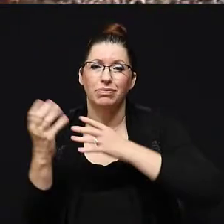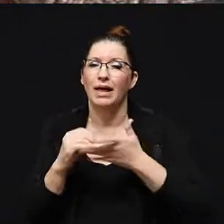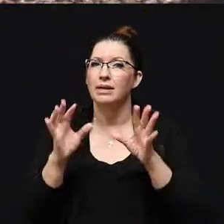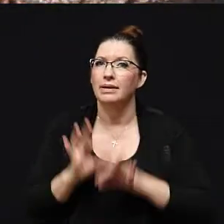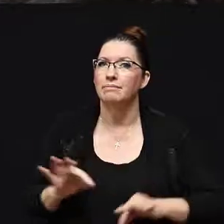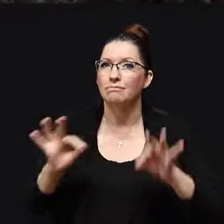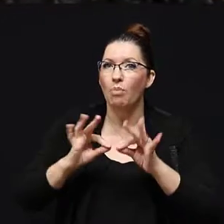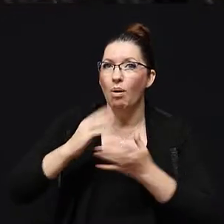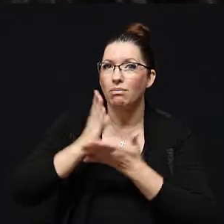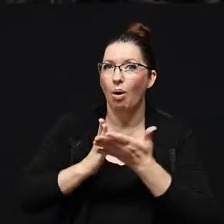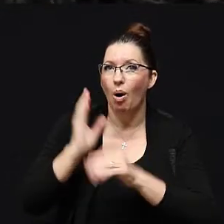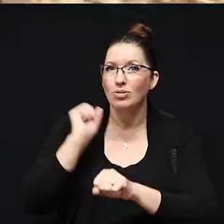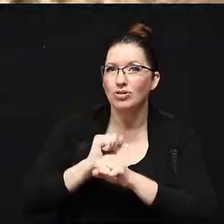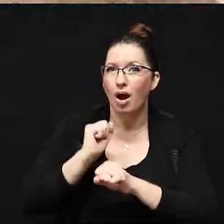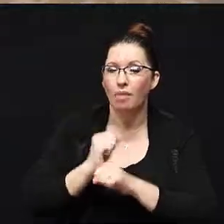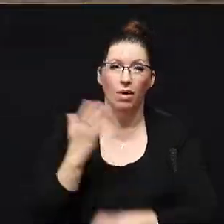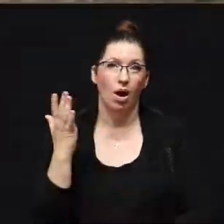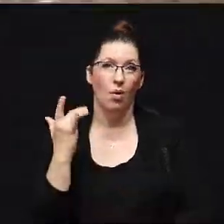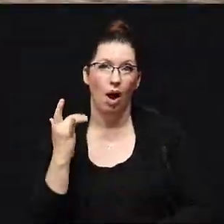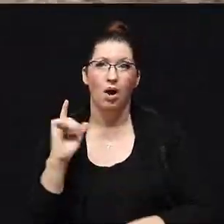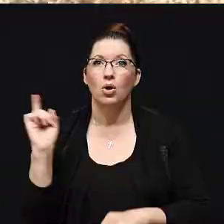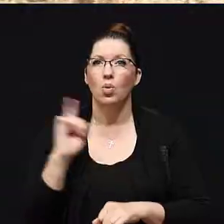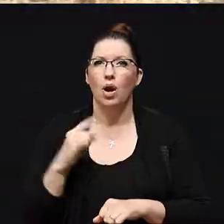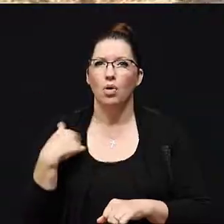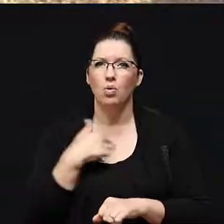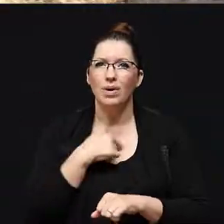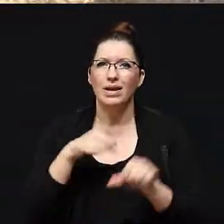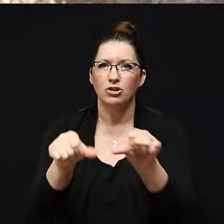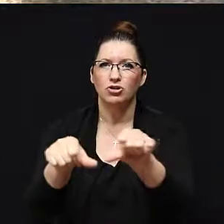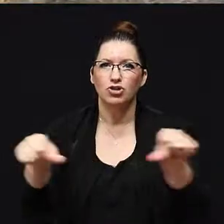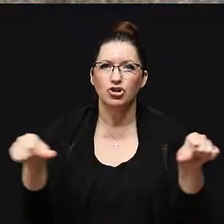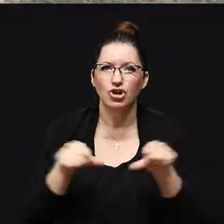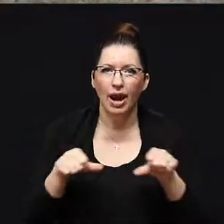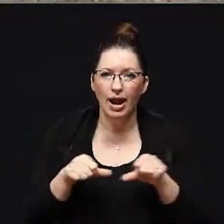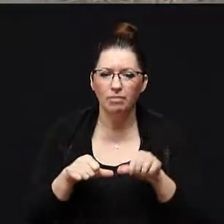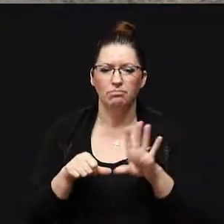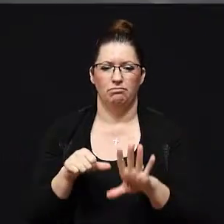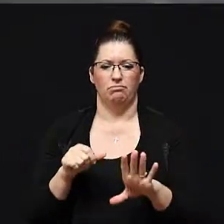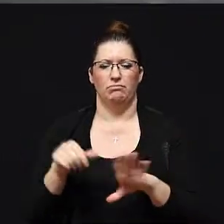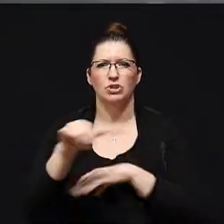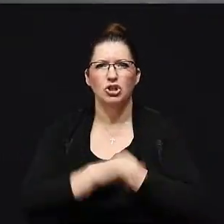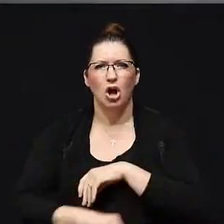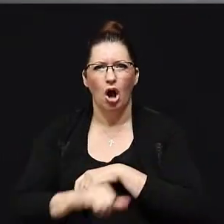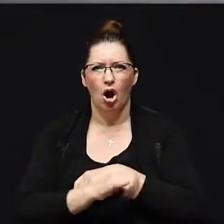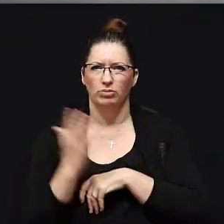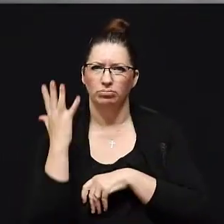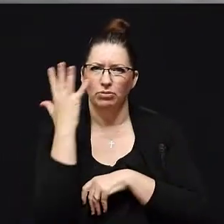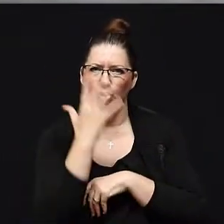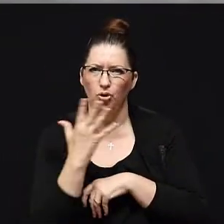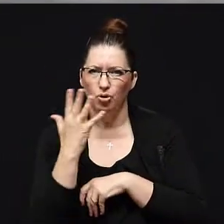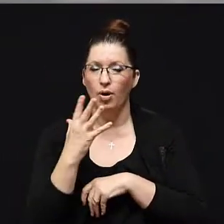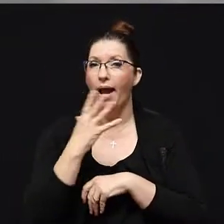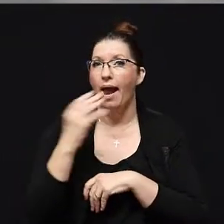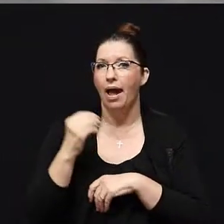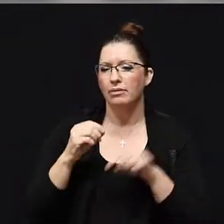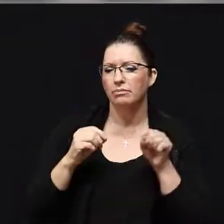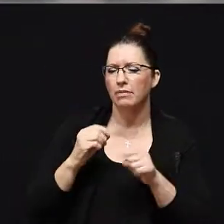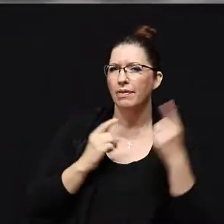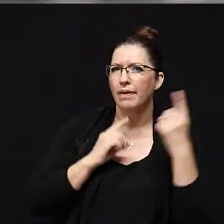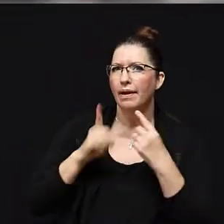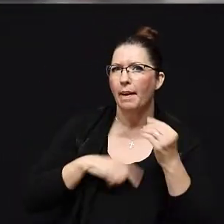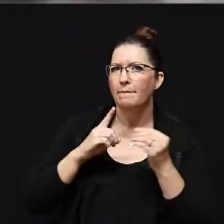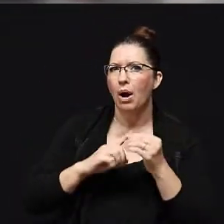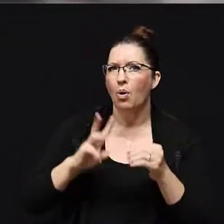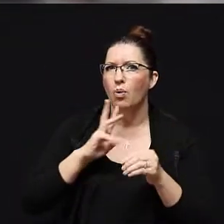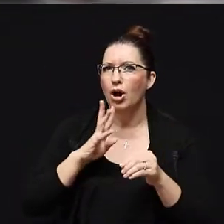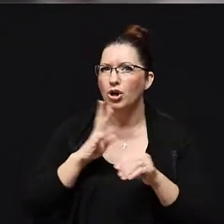part of the job because this is going to be where we shape and mold what your yard is going to look like. We also have to worry about drainage at this point,